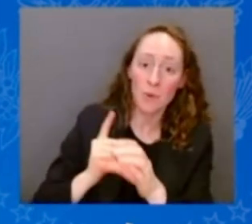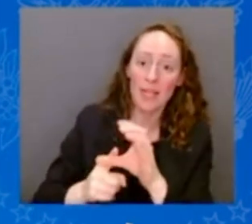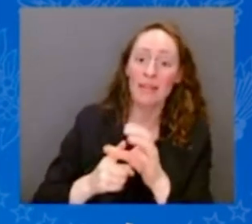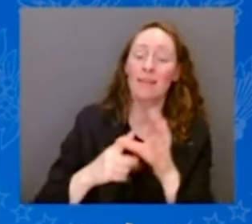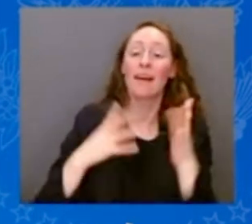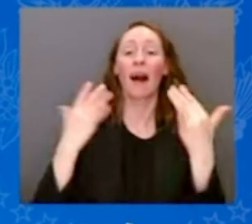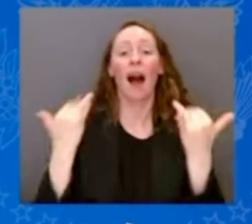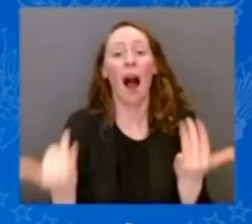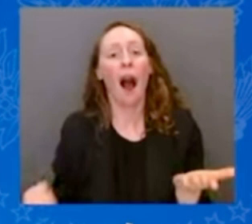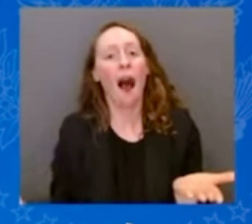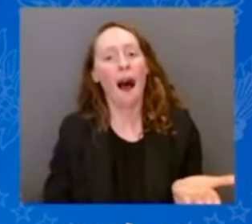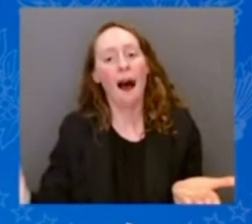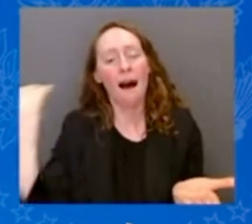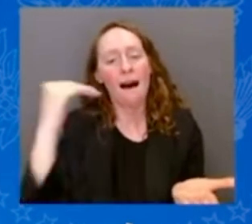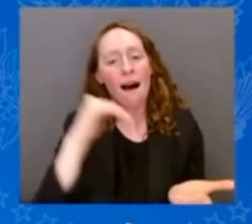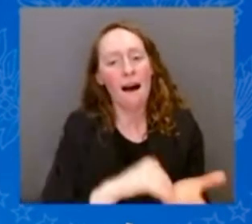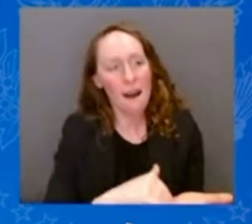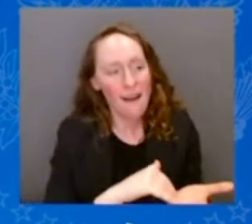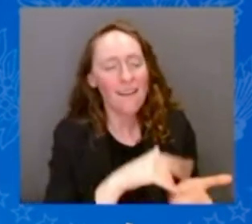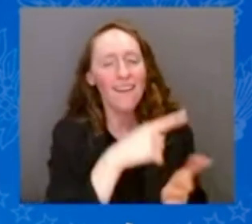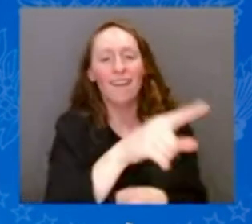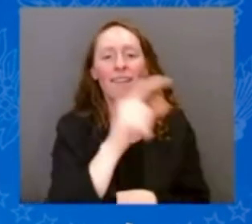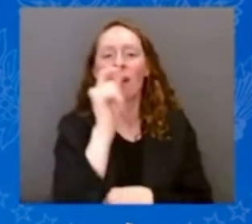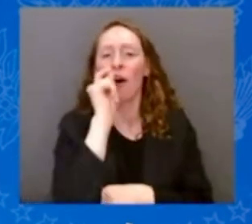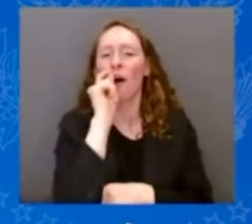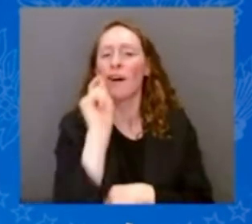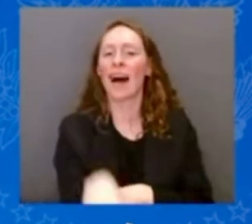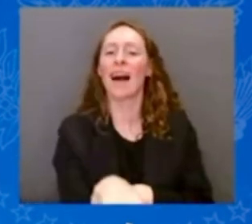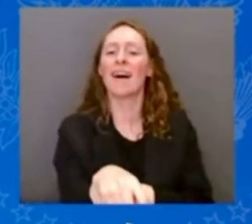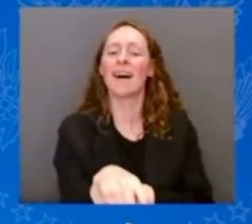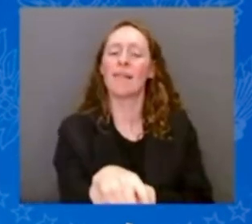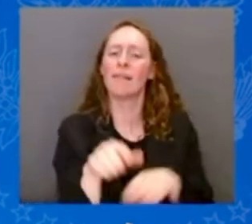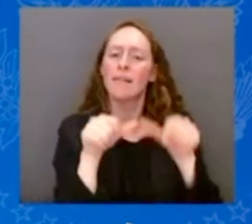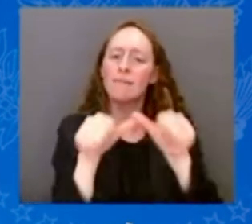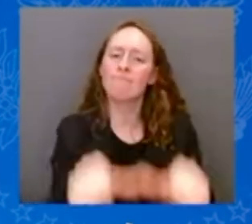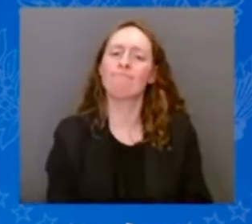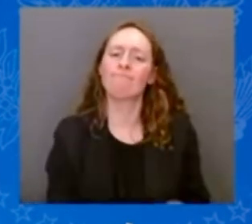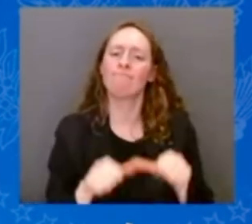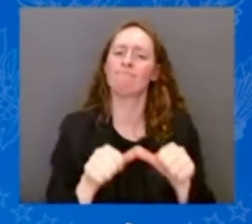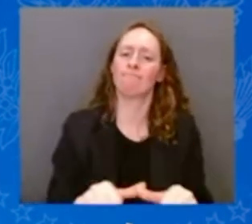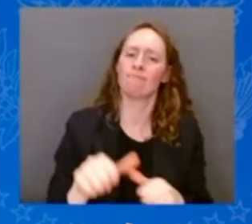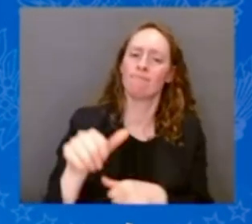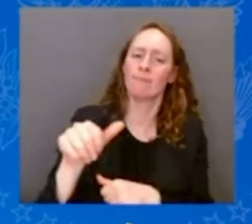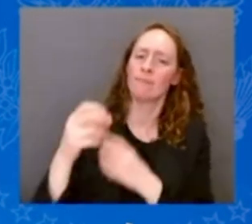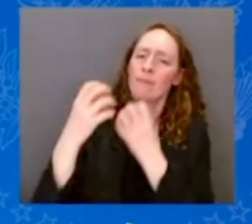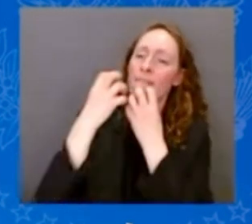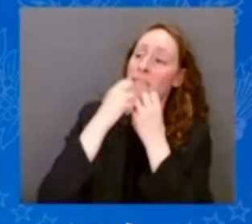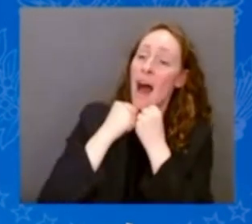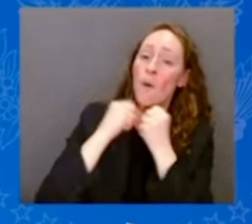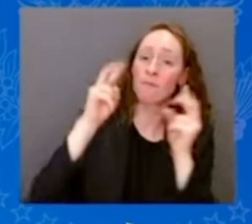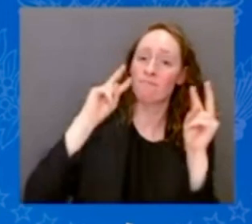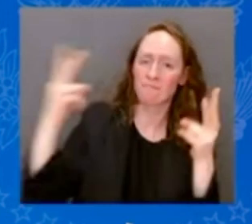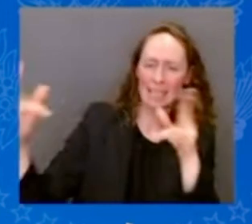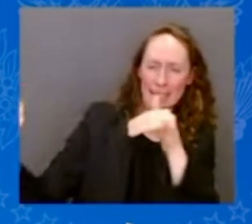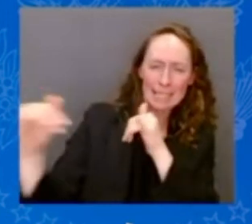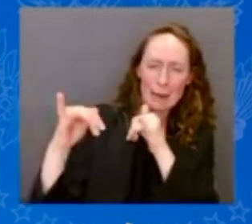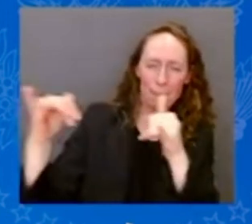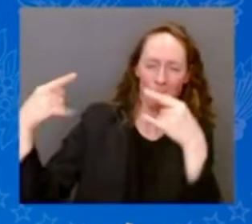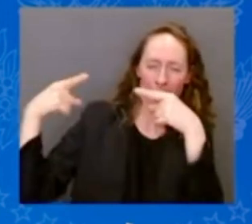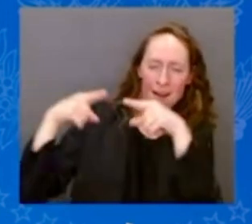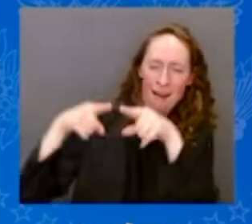as they fight for the same values Greeks and American patriots did all those years ago. Liberty. Dignity.